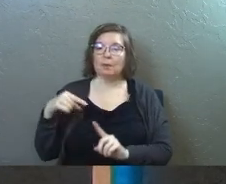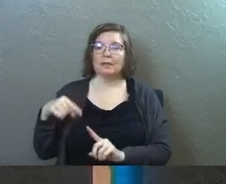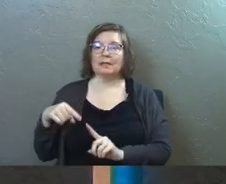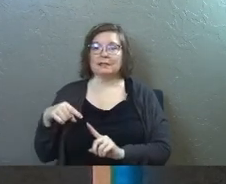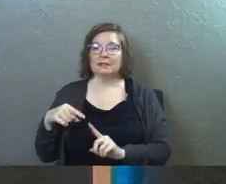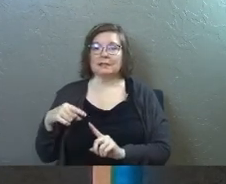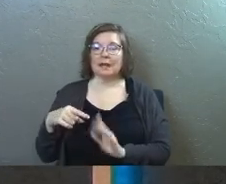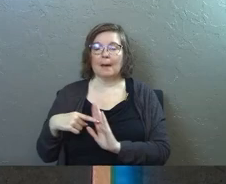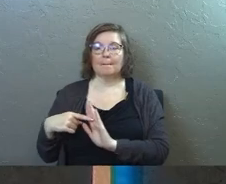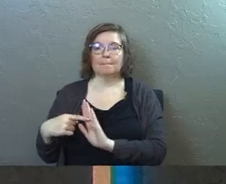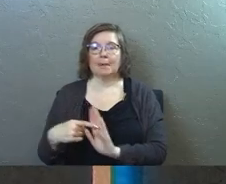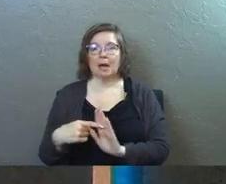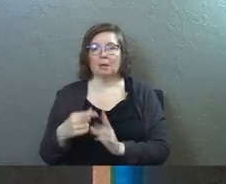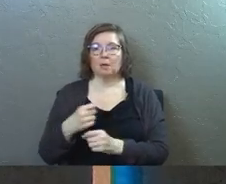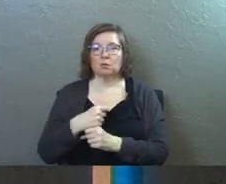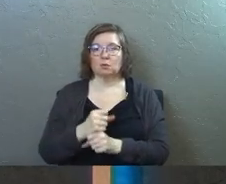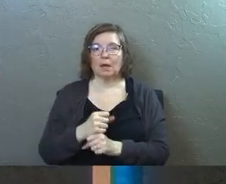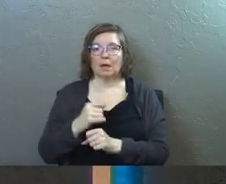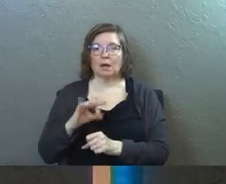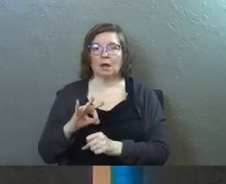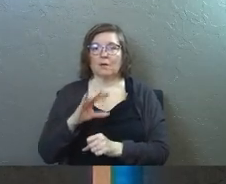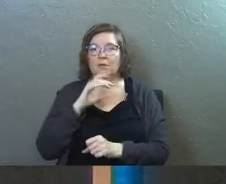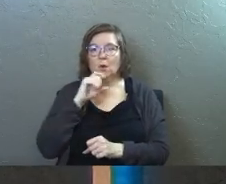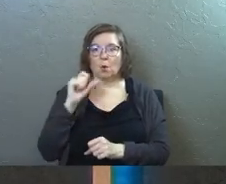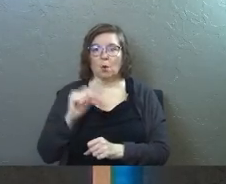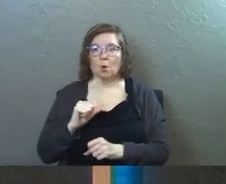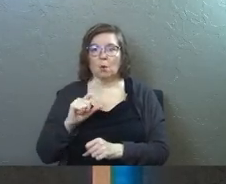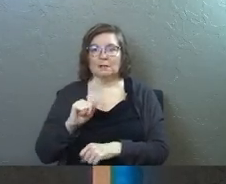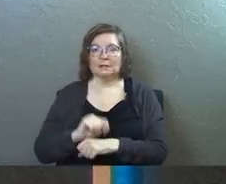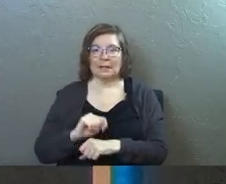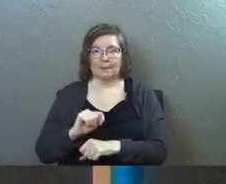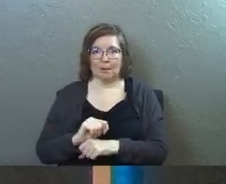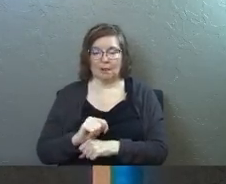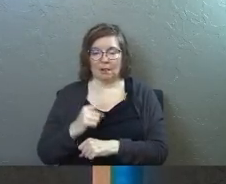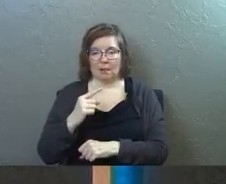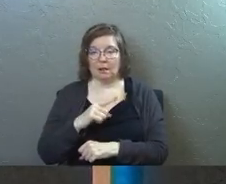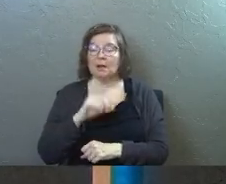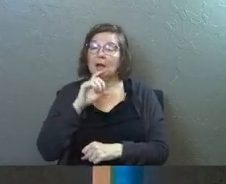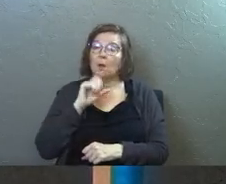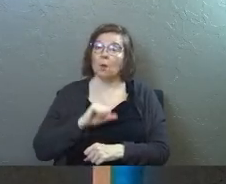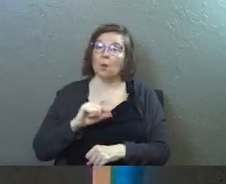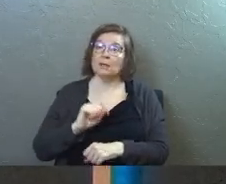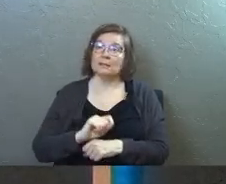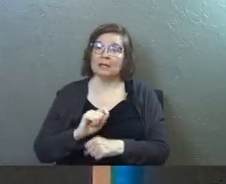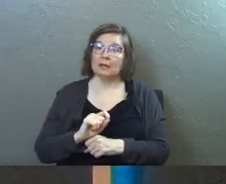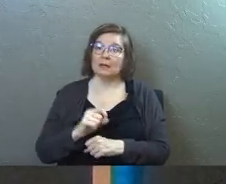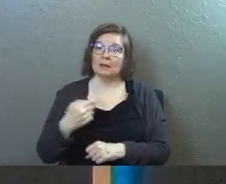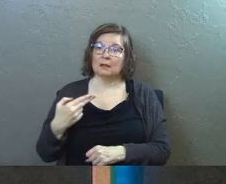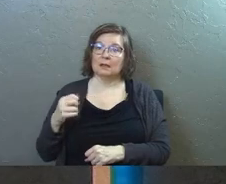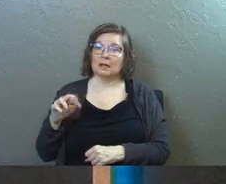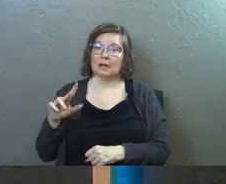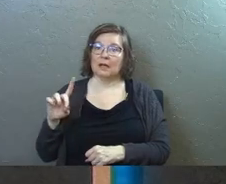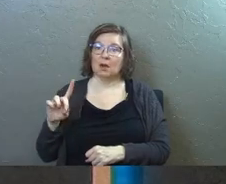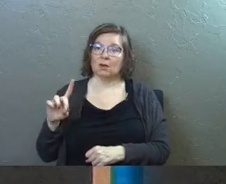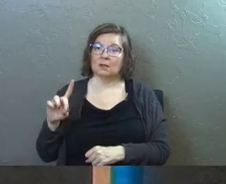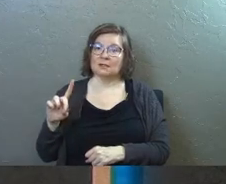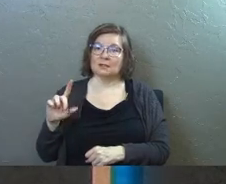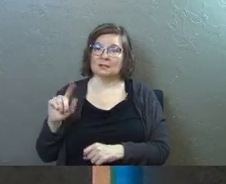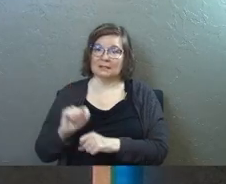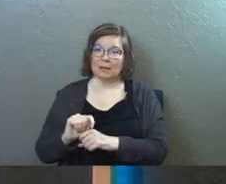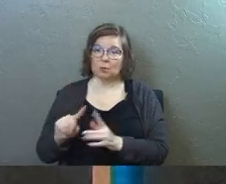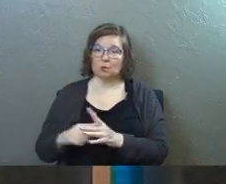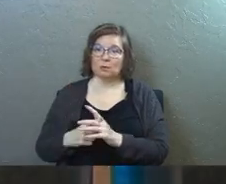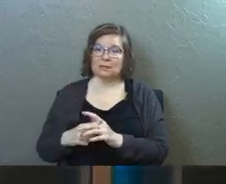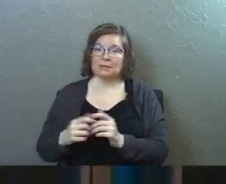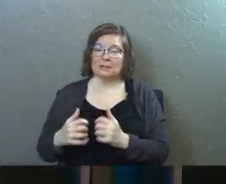model that was created of the old temple. Now, the old temple, Herod's temple, it's called, it was originally